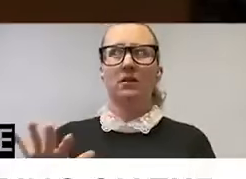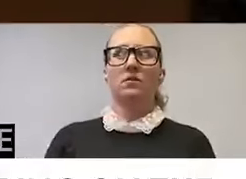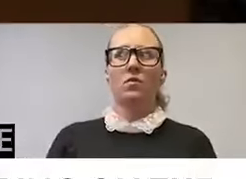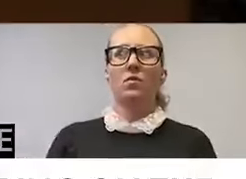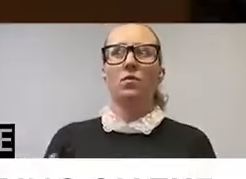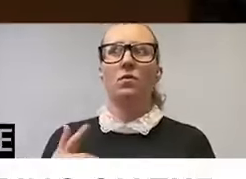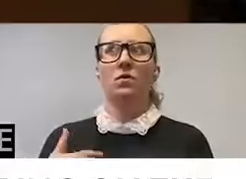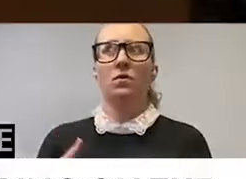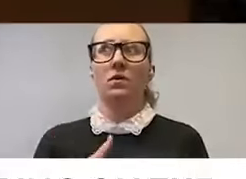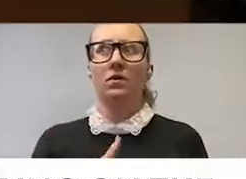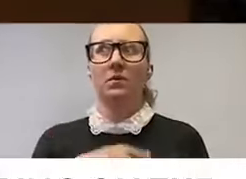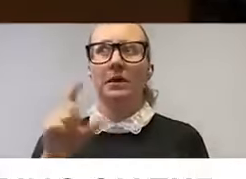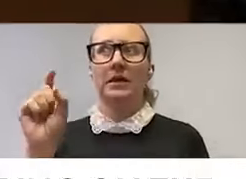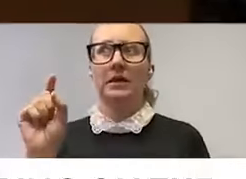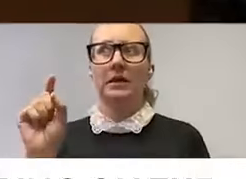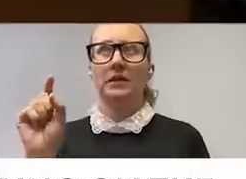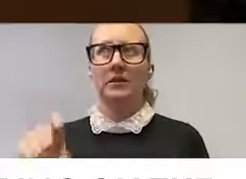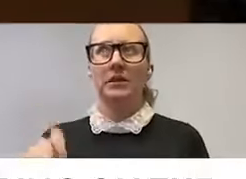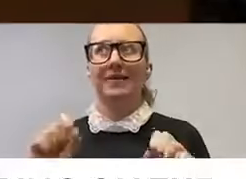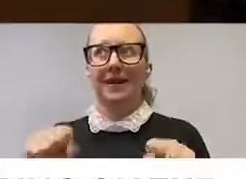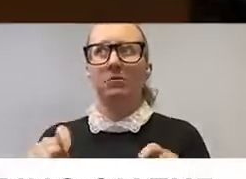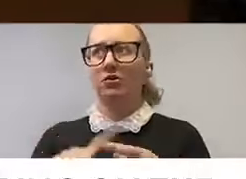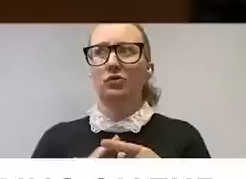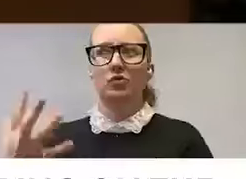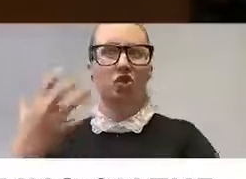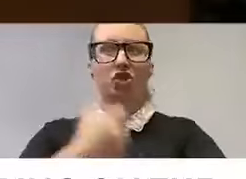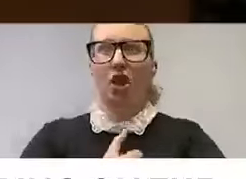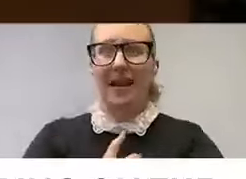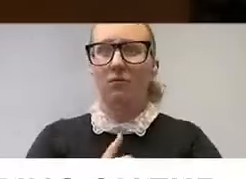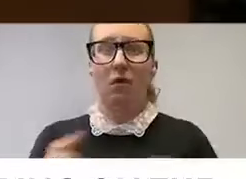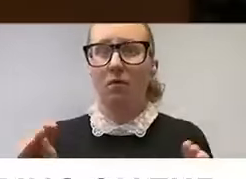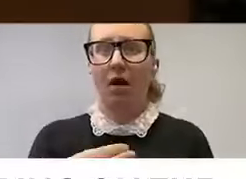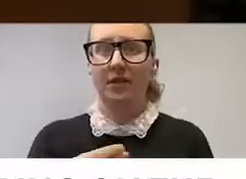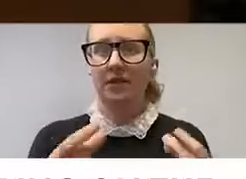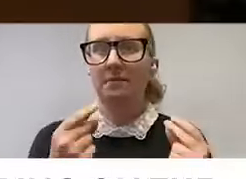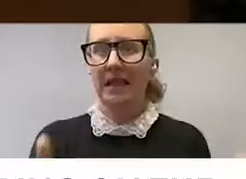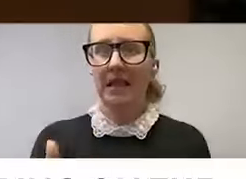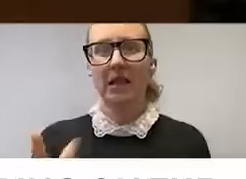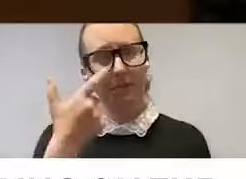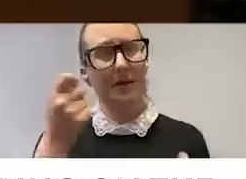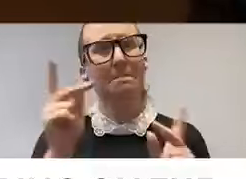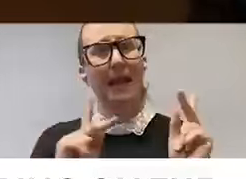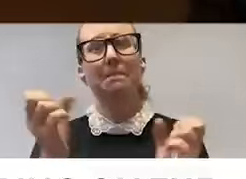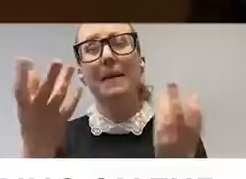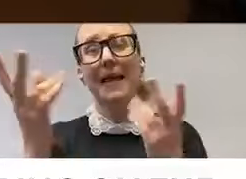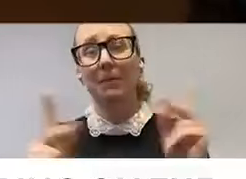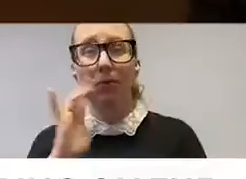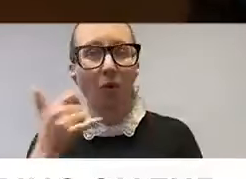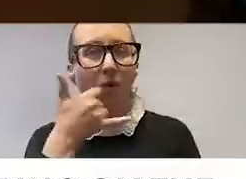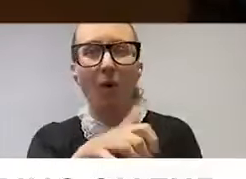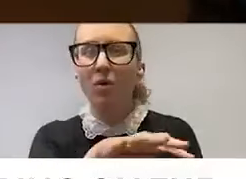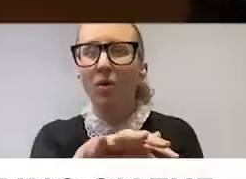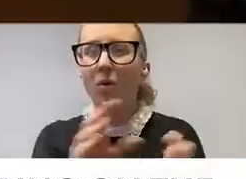to be able to shut down all the field offices immediately because a lot of people do call the field offices for where, by the way,